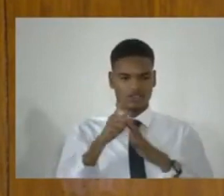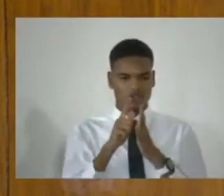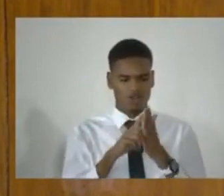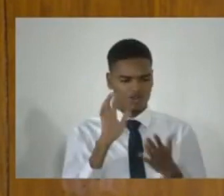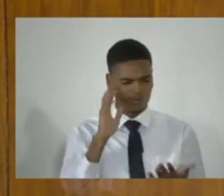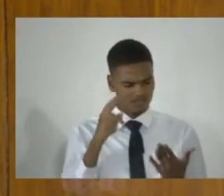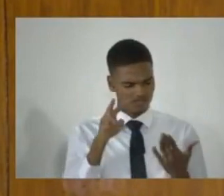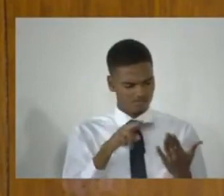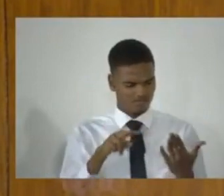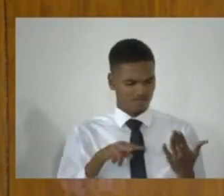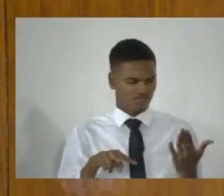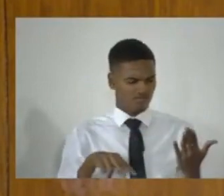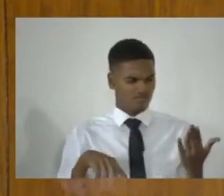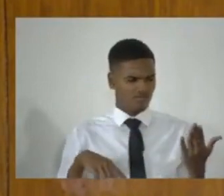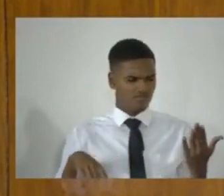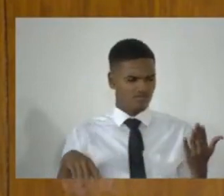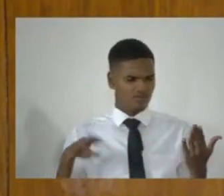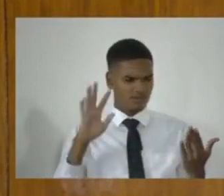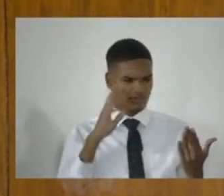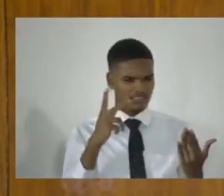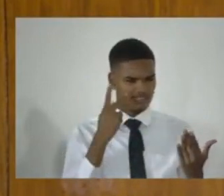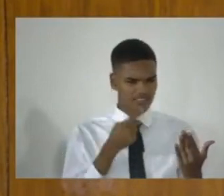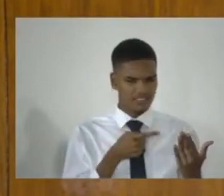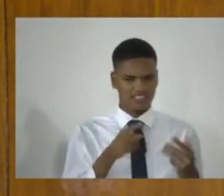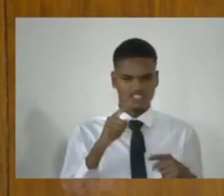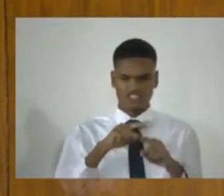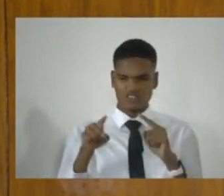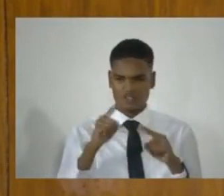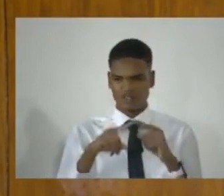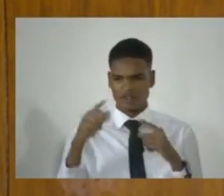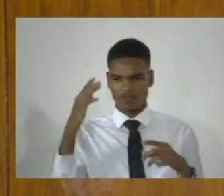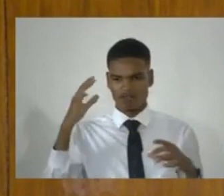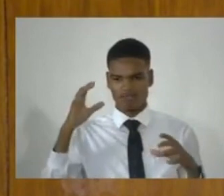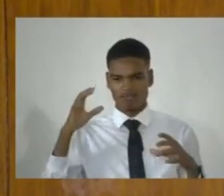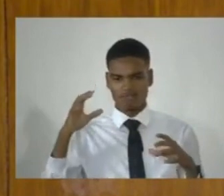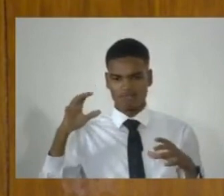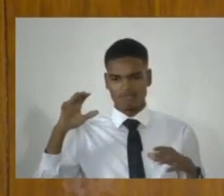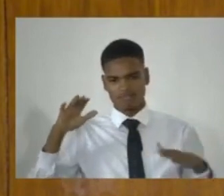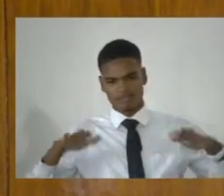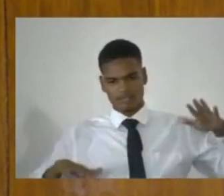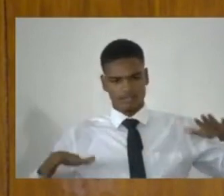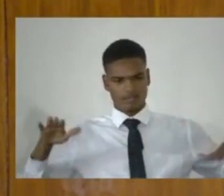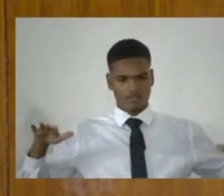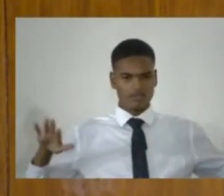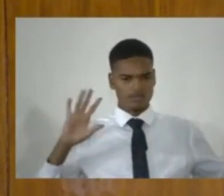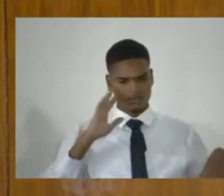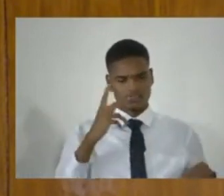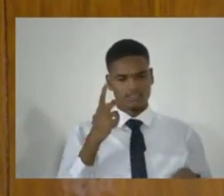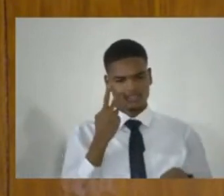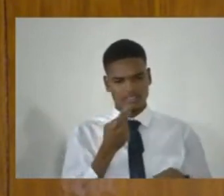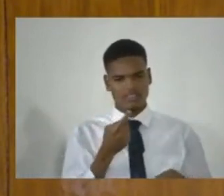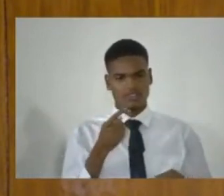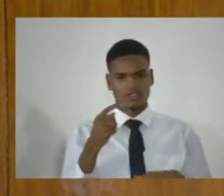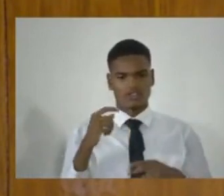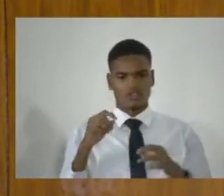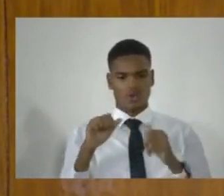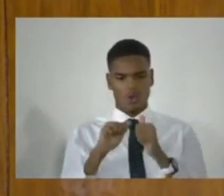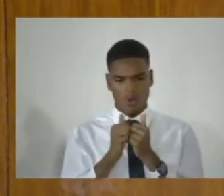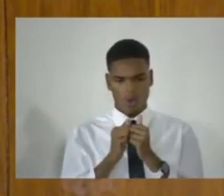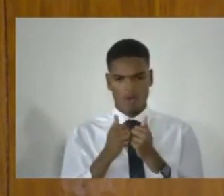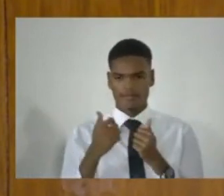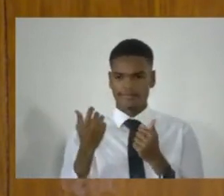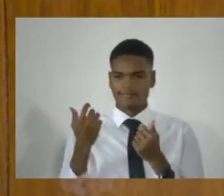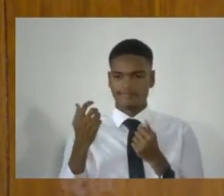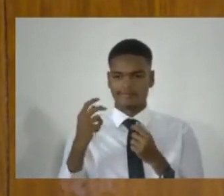at its overall coherence and the proportionality of its provisions. And I think that the way in which sentencing is ascribed